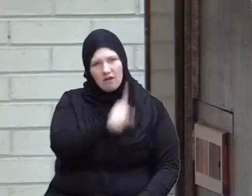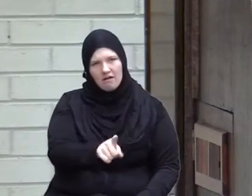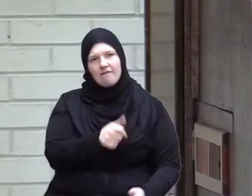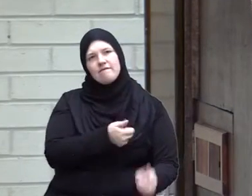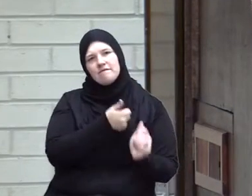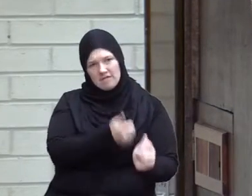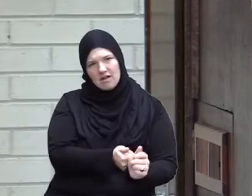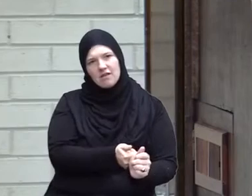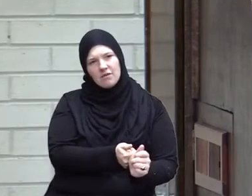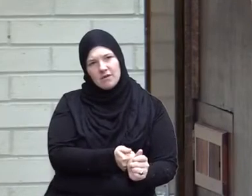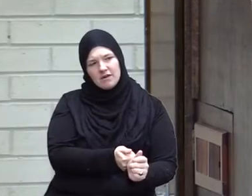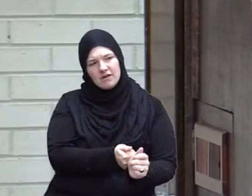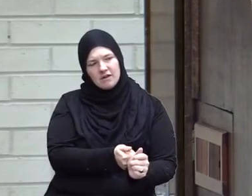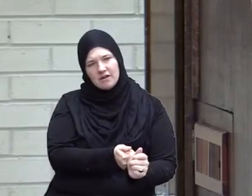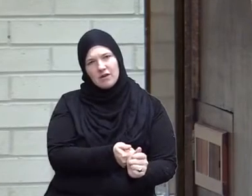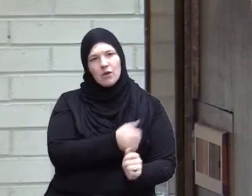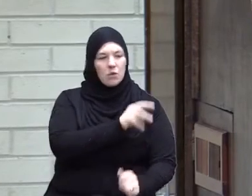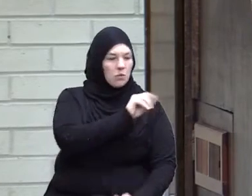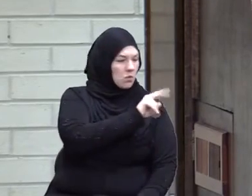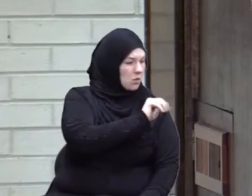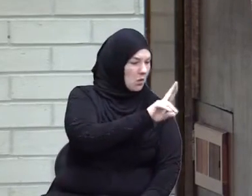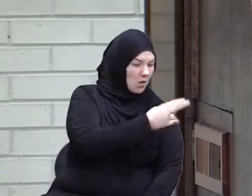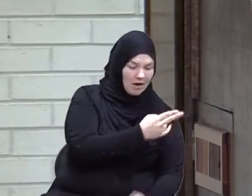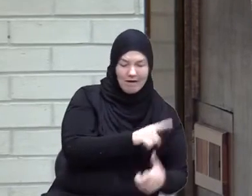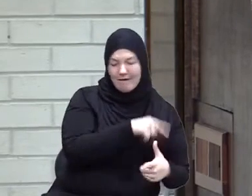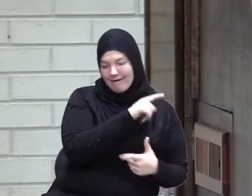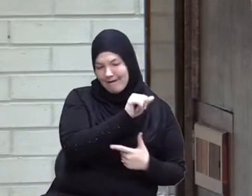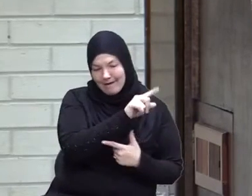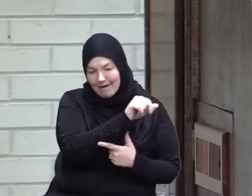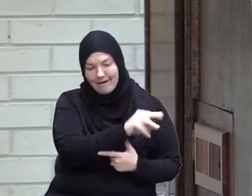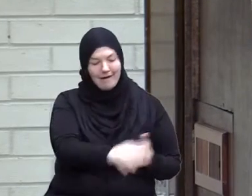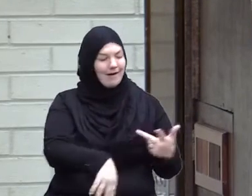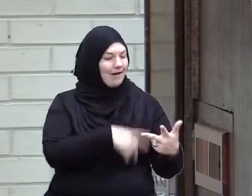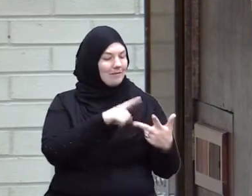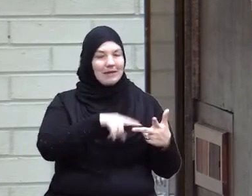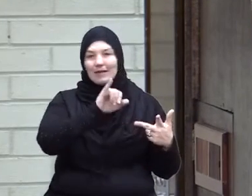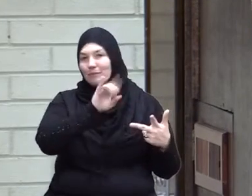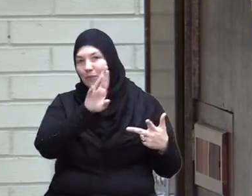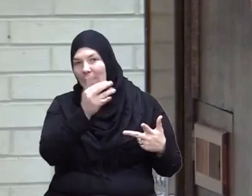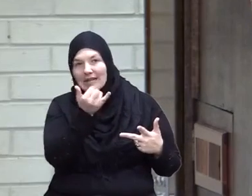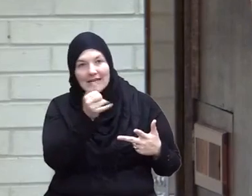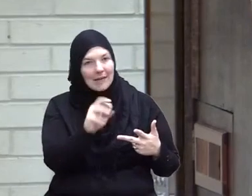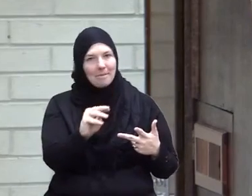from Nuh Adam Nuh Ibrahim everybody